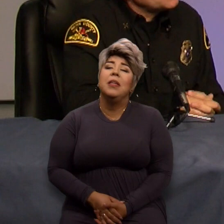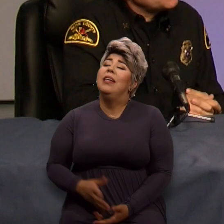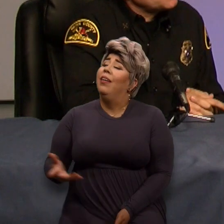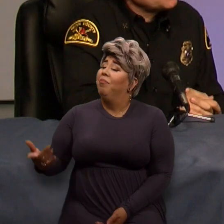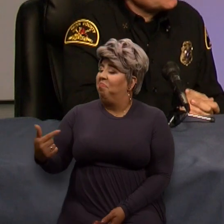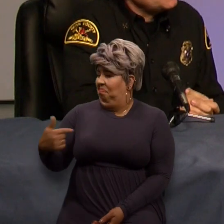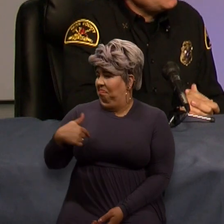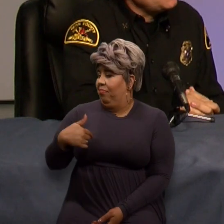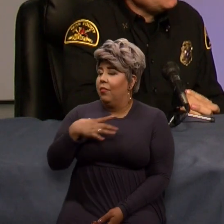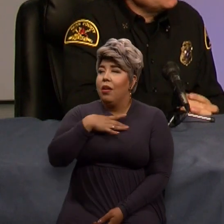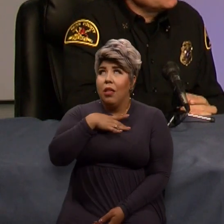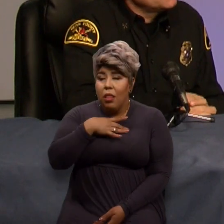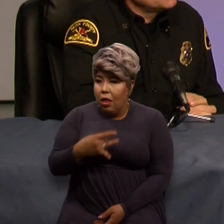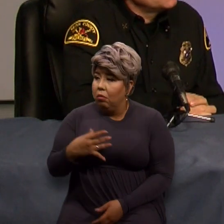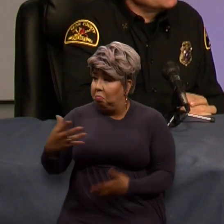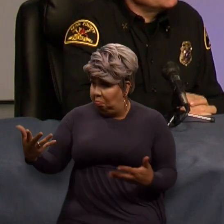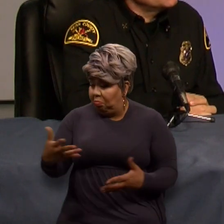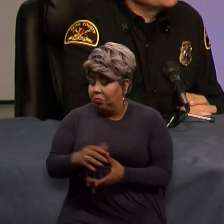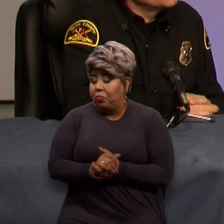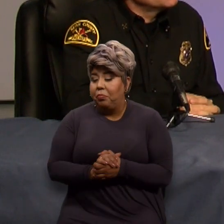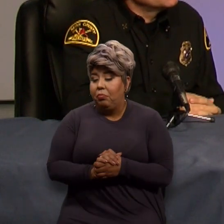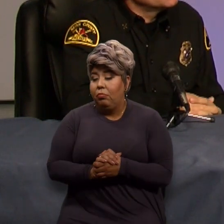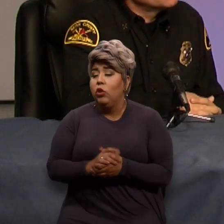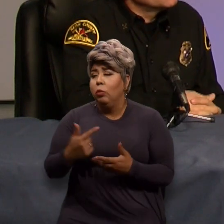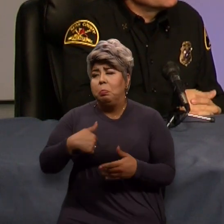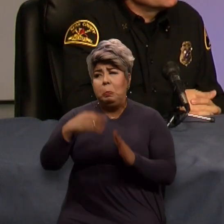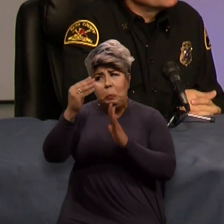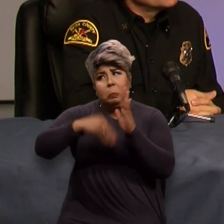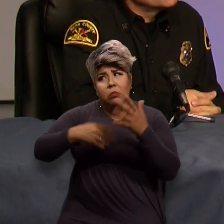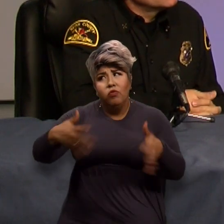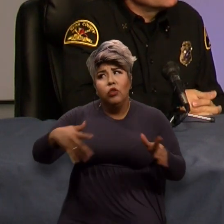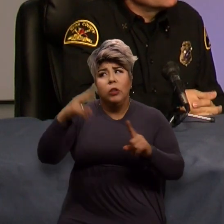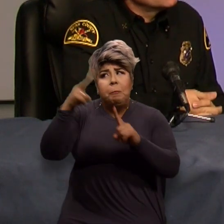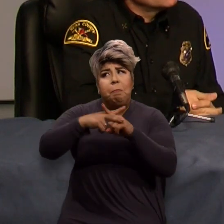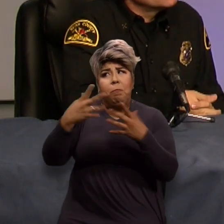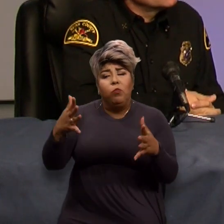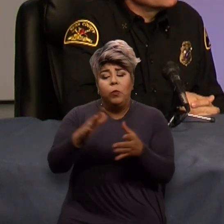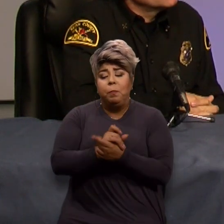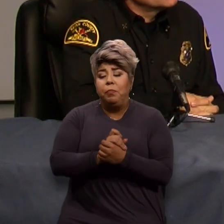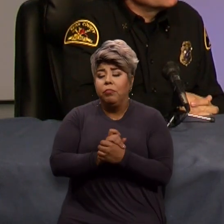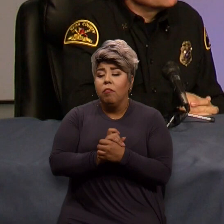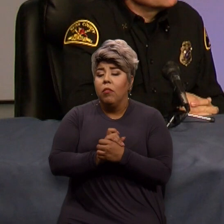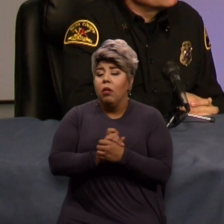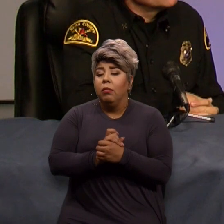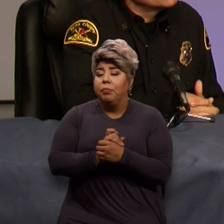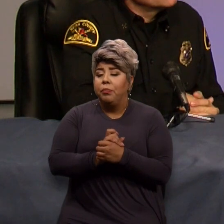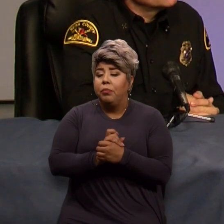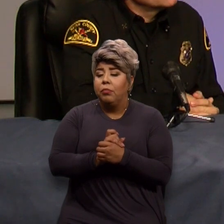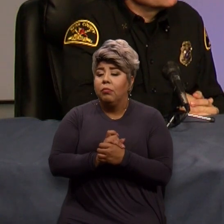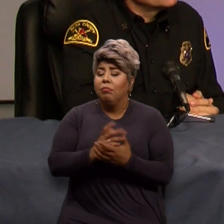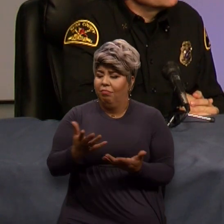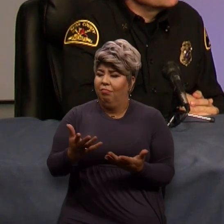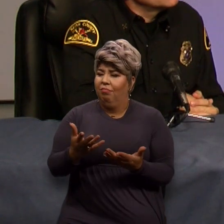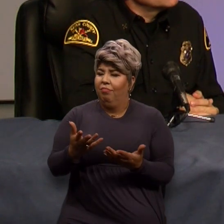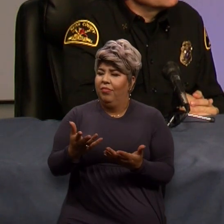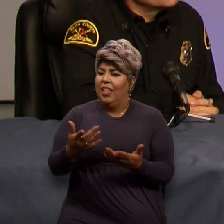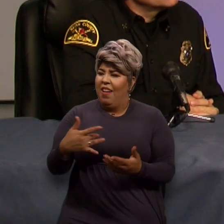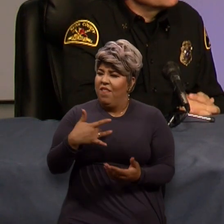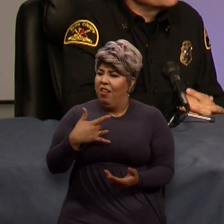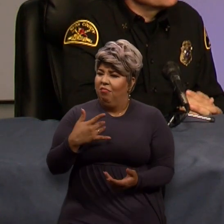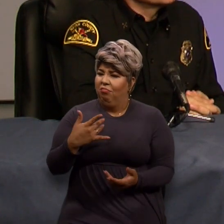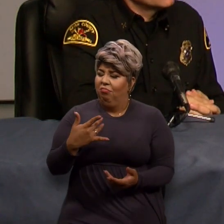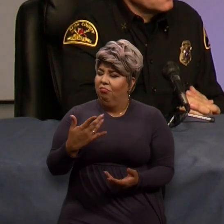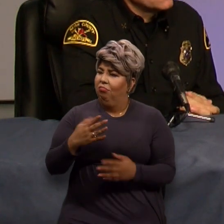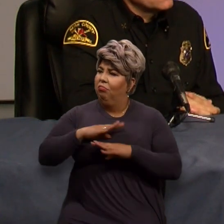like about this, too, is when I was finished, when I was signing up and I finished the form, it gives you a peace of